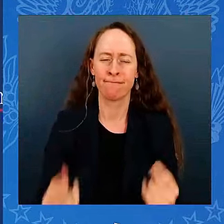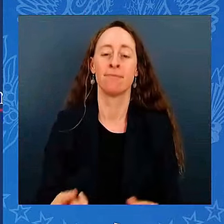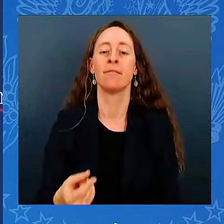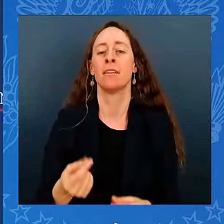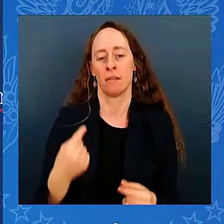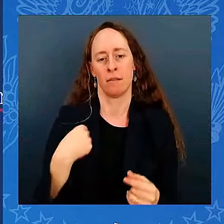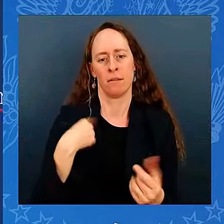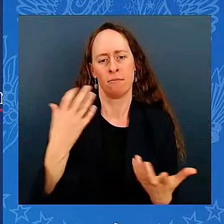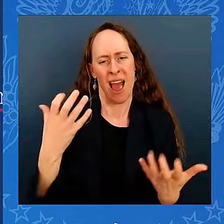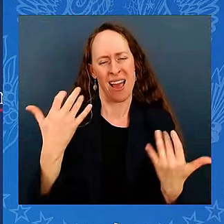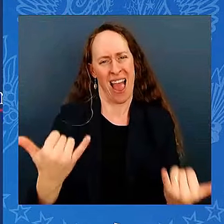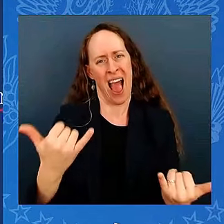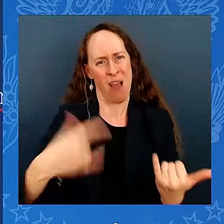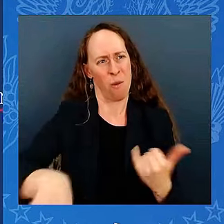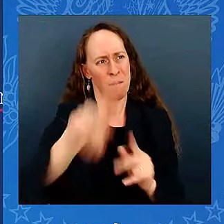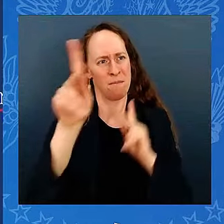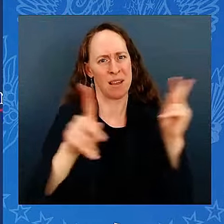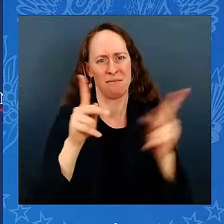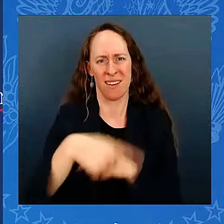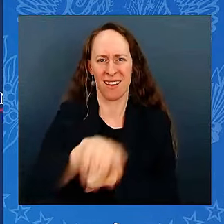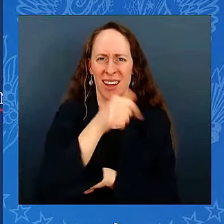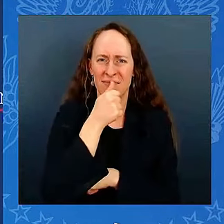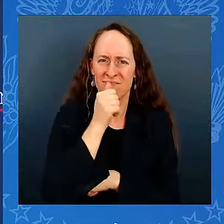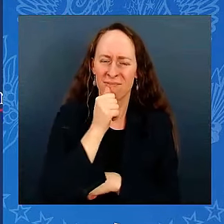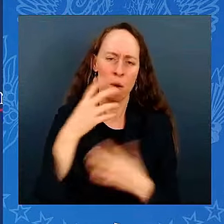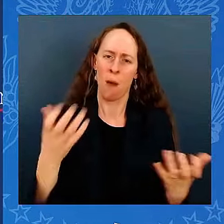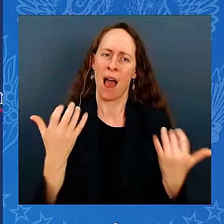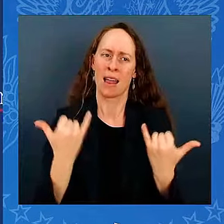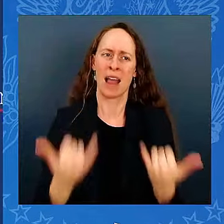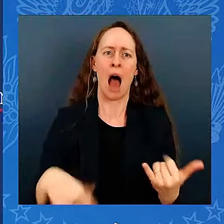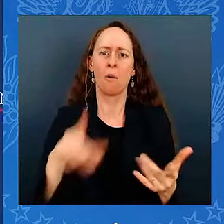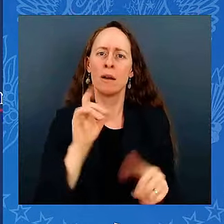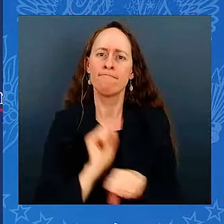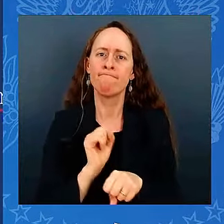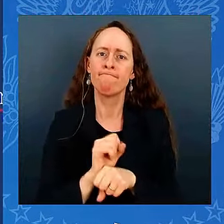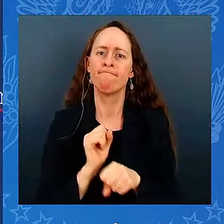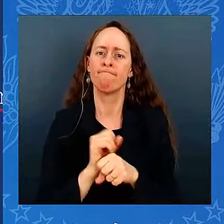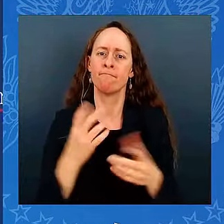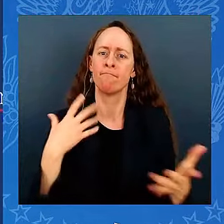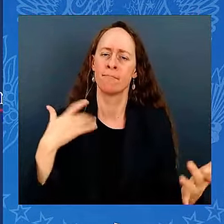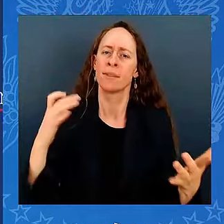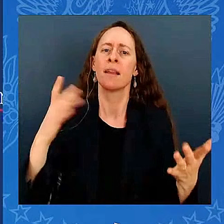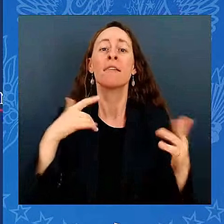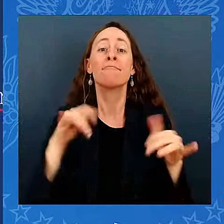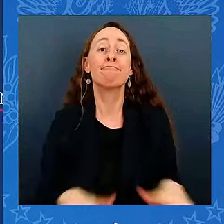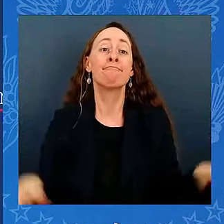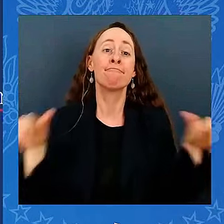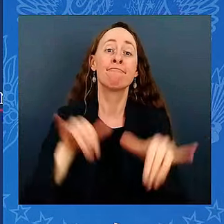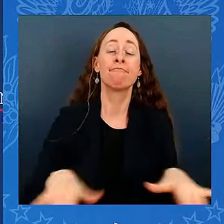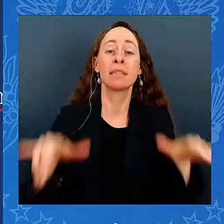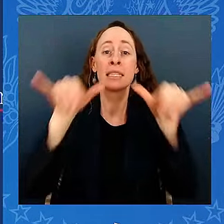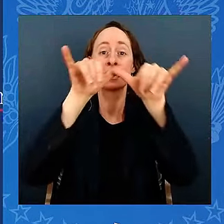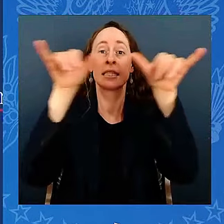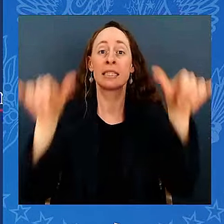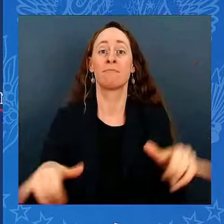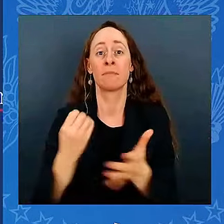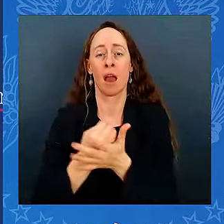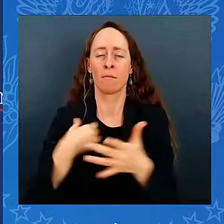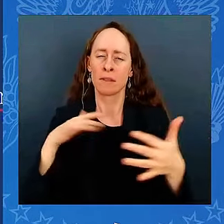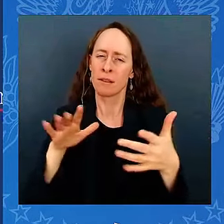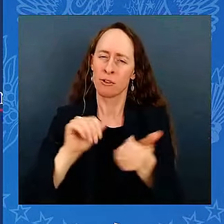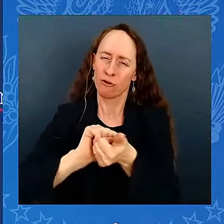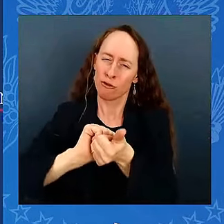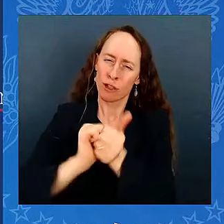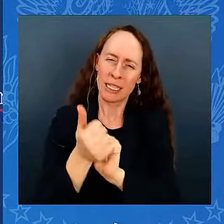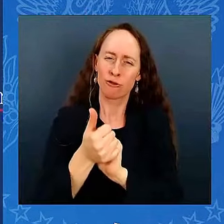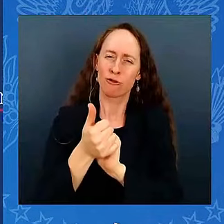but to transform the way our economy works over the long term. Trade a new economic playbook. Grow the economy